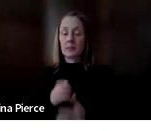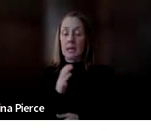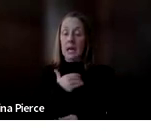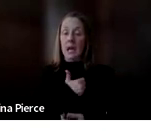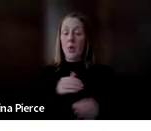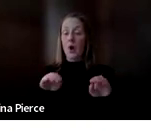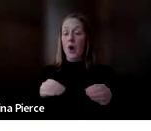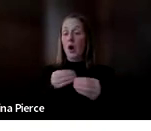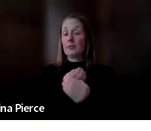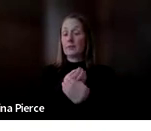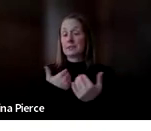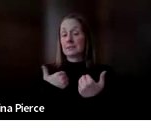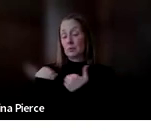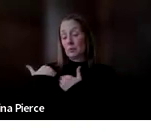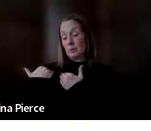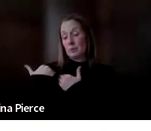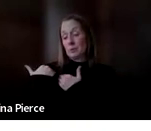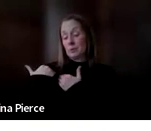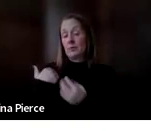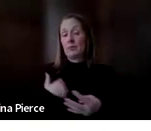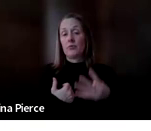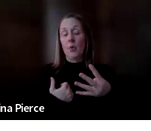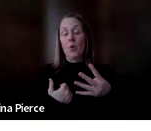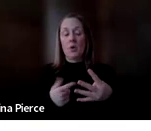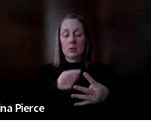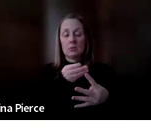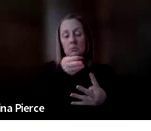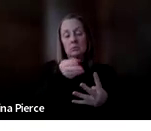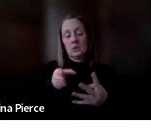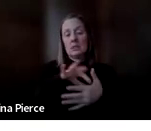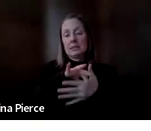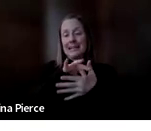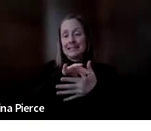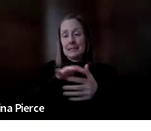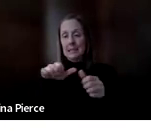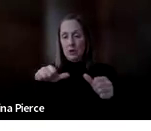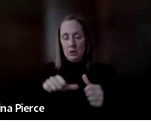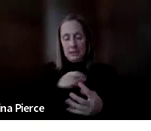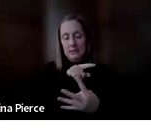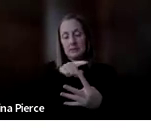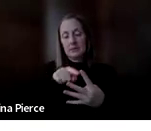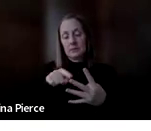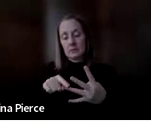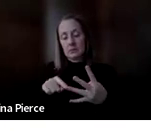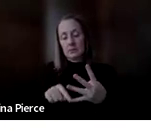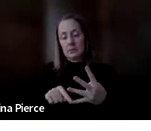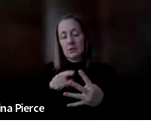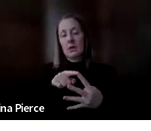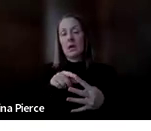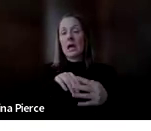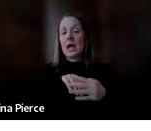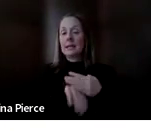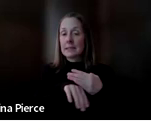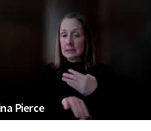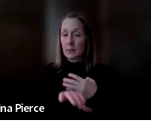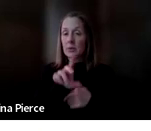tasked with covering four main content areas, so we work in accessible digital